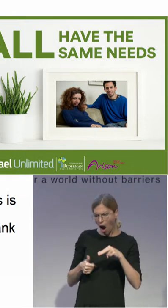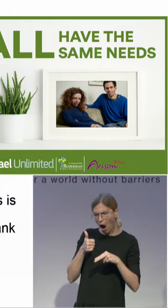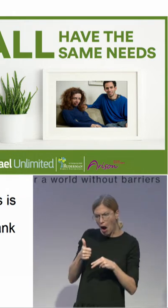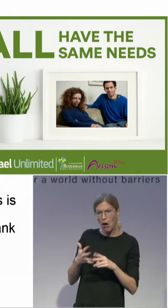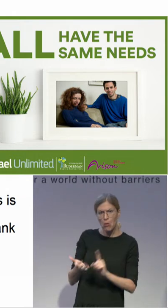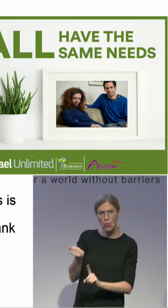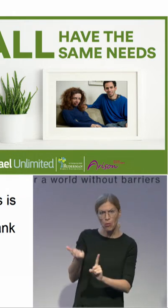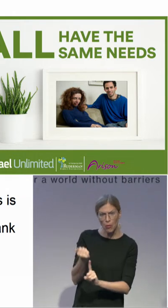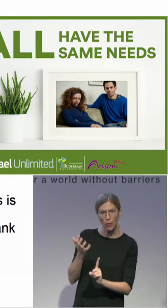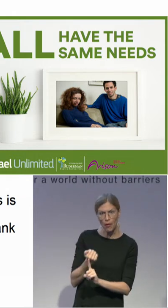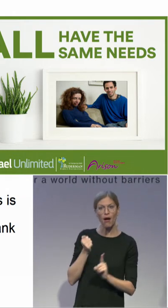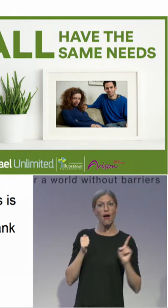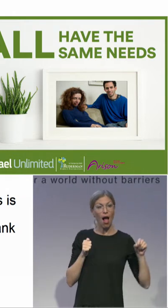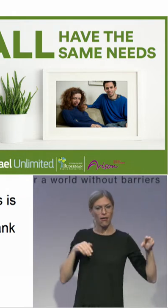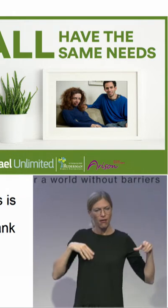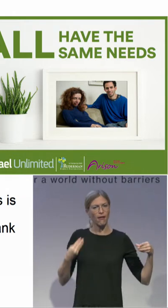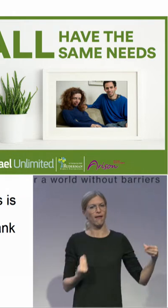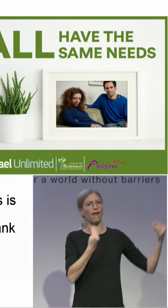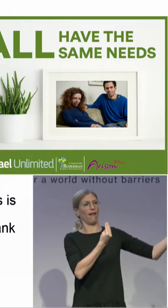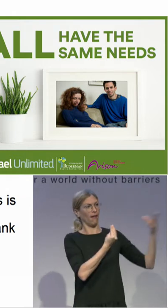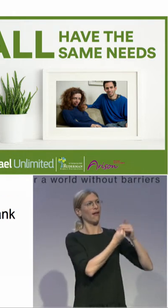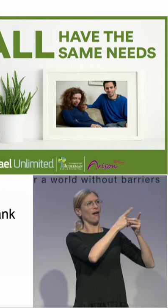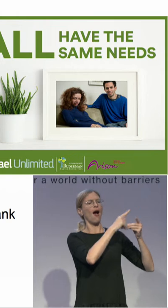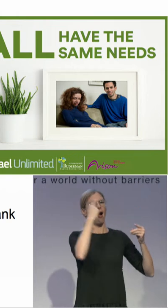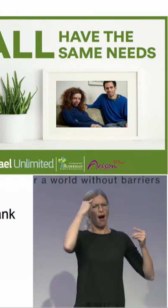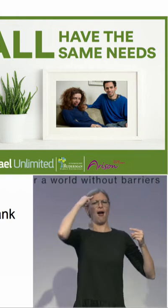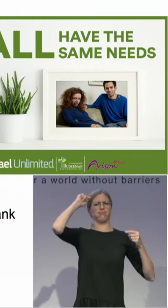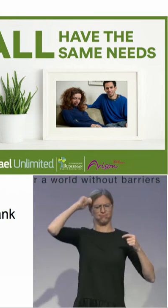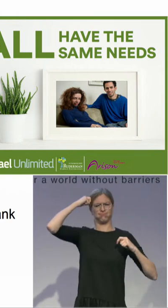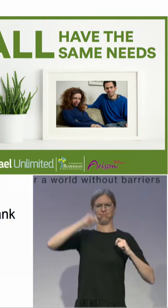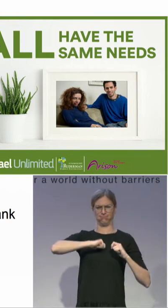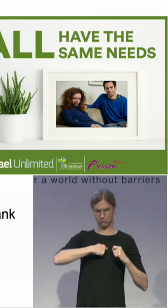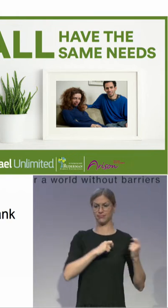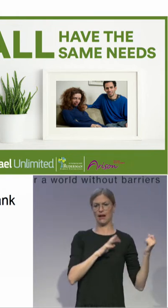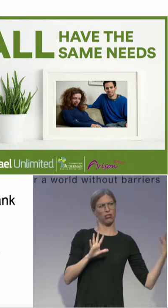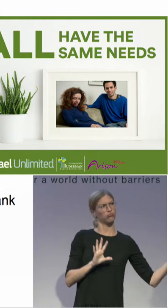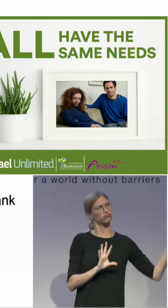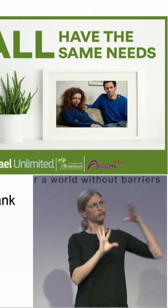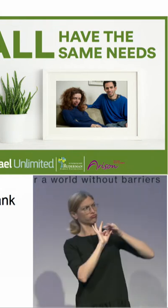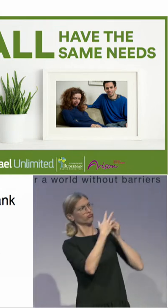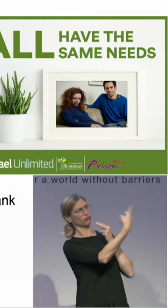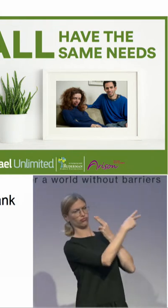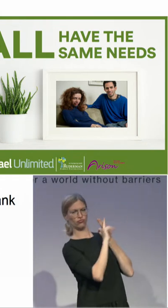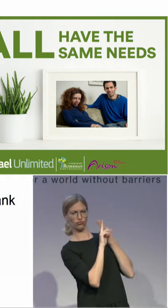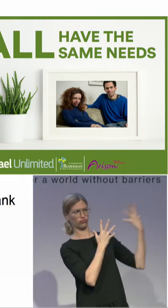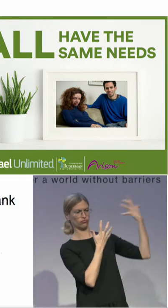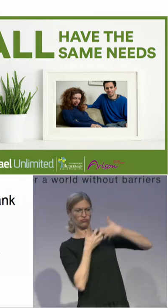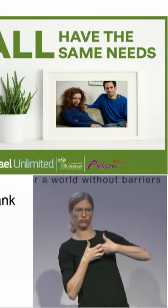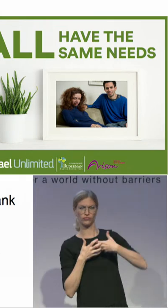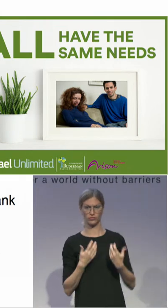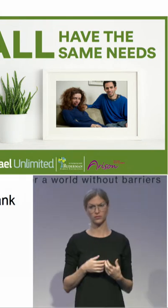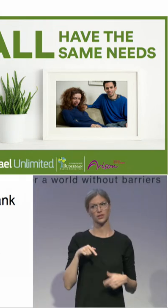change their mindset and change the way they deliver services. And here we have still a long way to go, but we are starting this